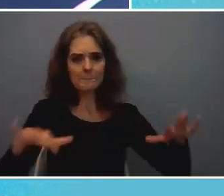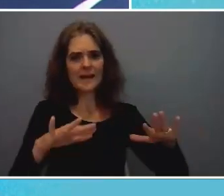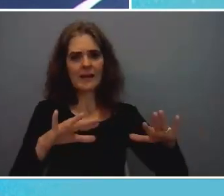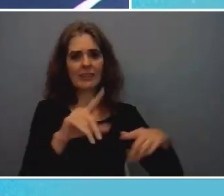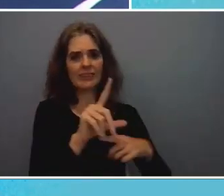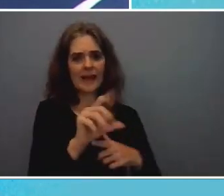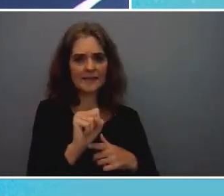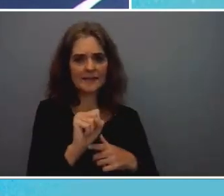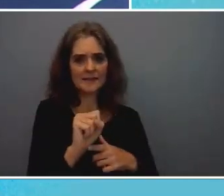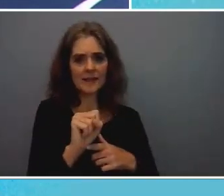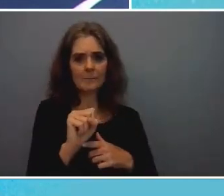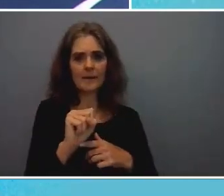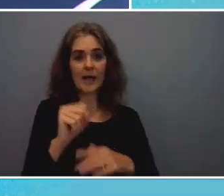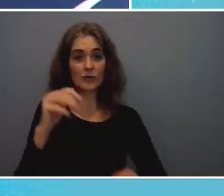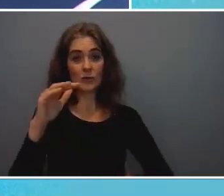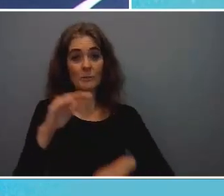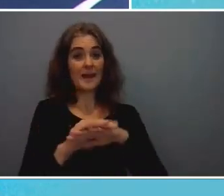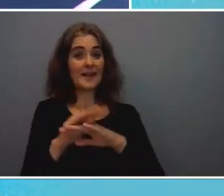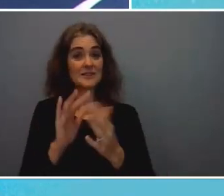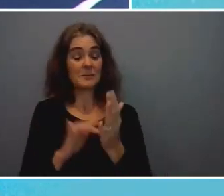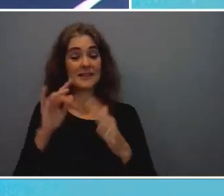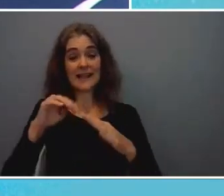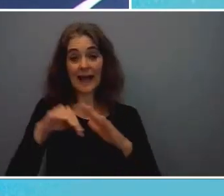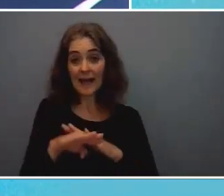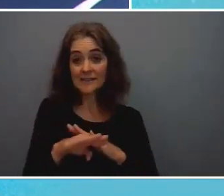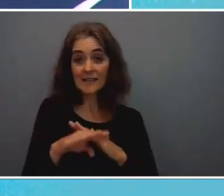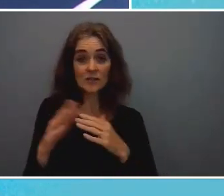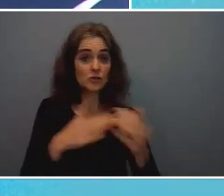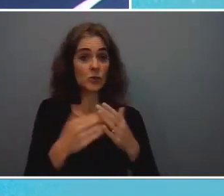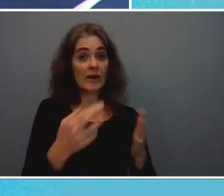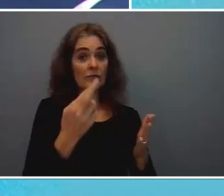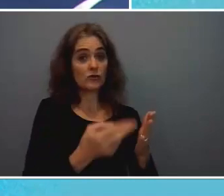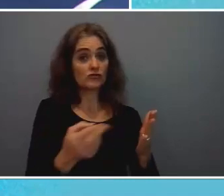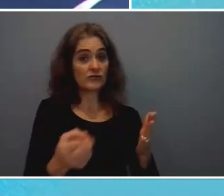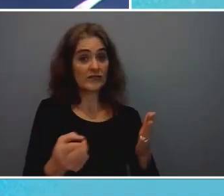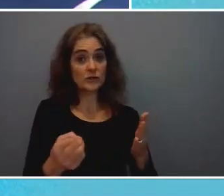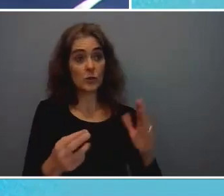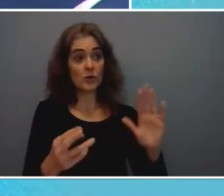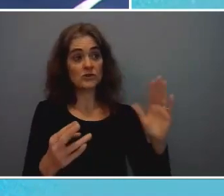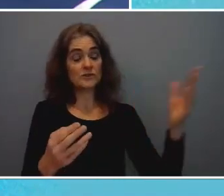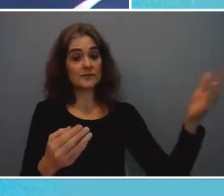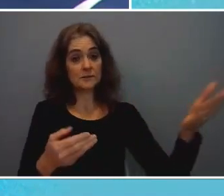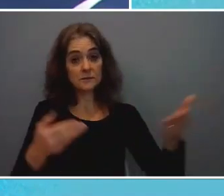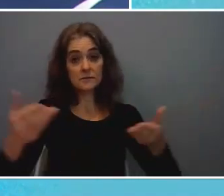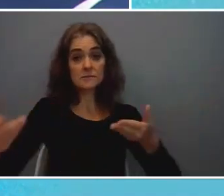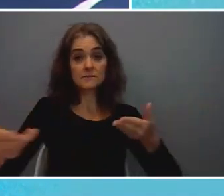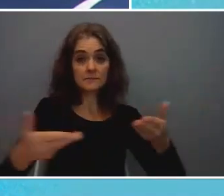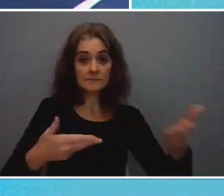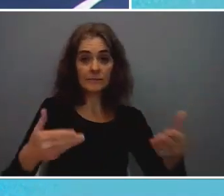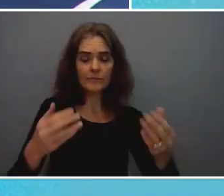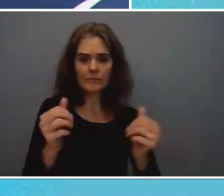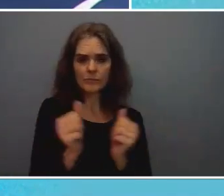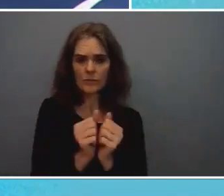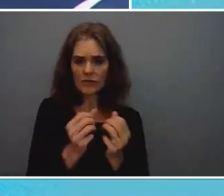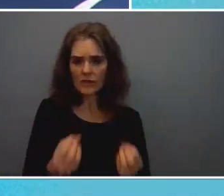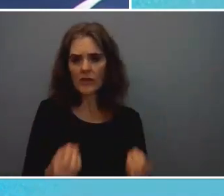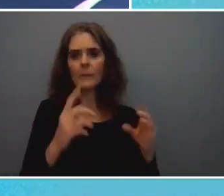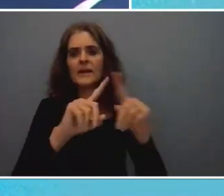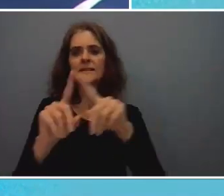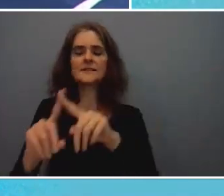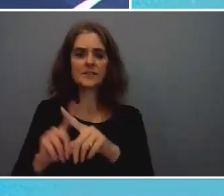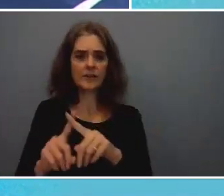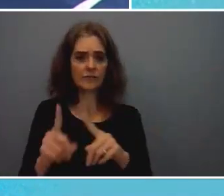maximize access to those resources um with with many different different procedures and